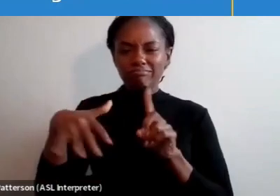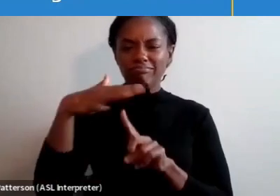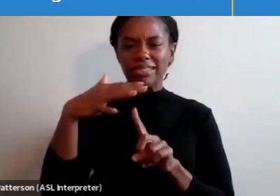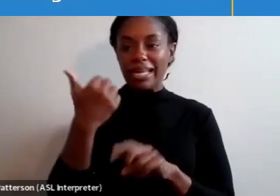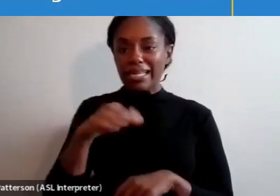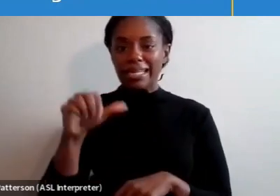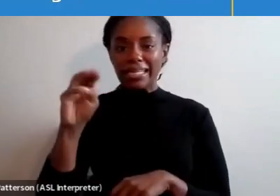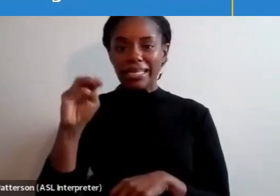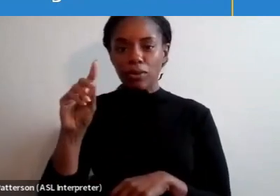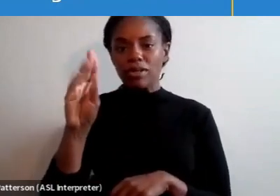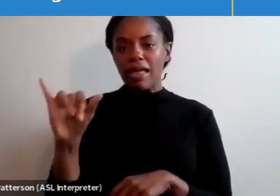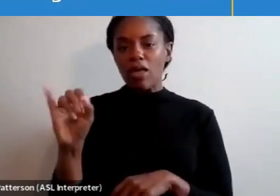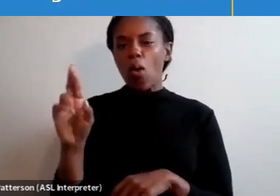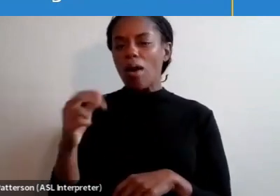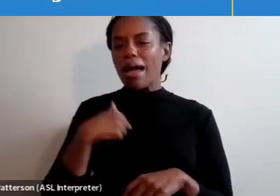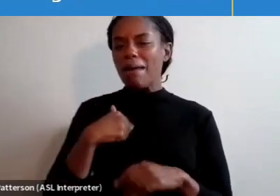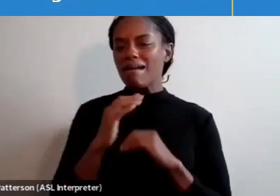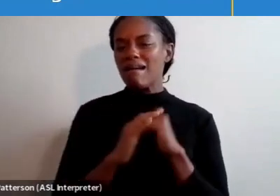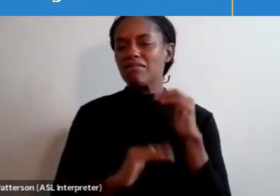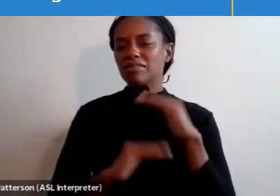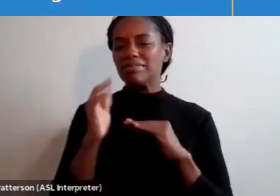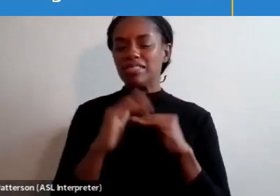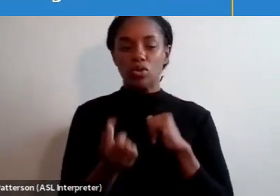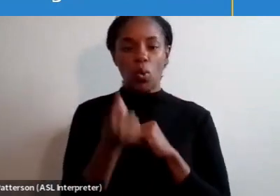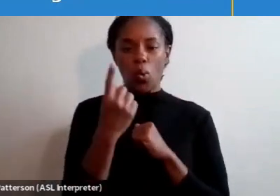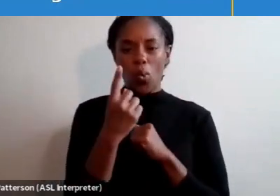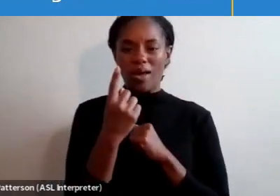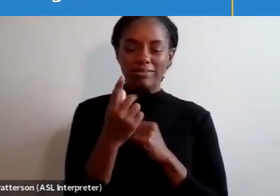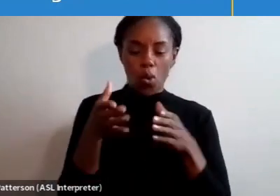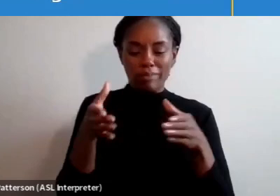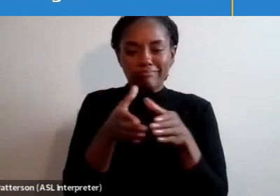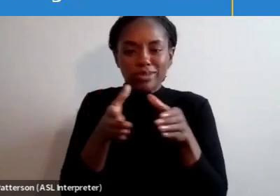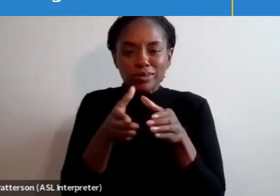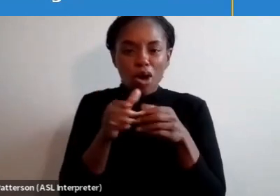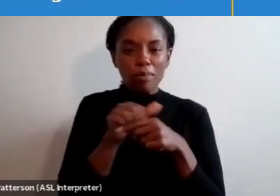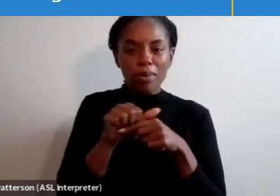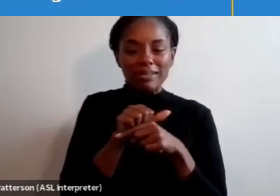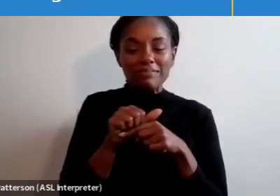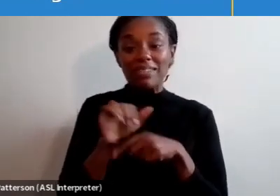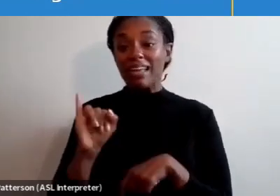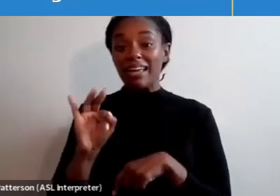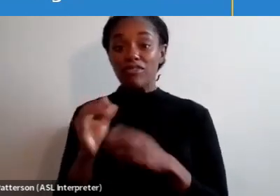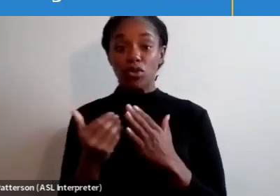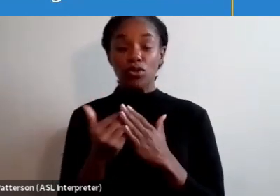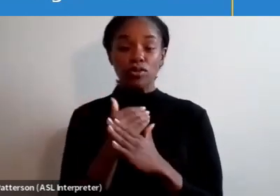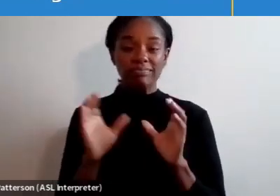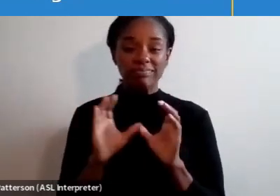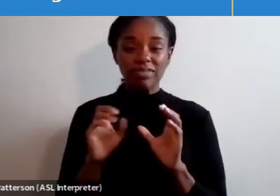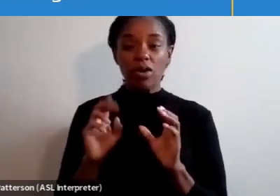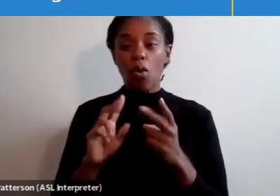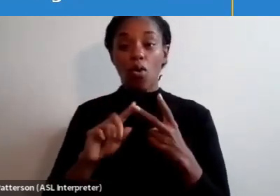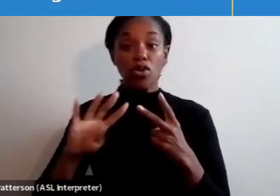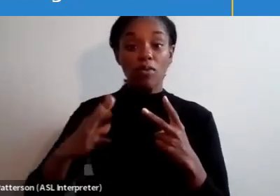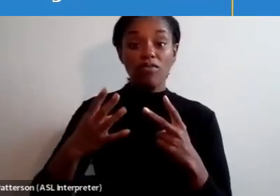Or have I settled comfortably into a smaller scope of practice? Whether newly certified or entering your fourth renewal